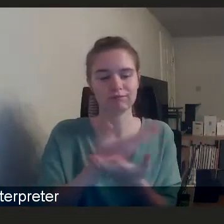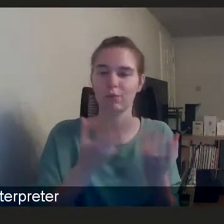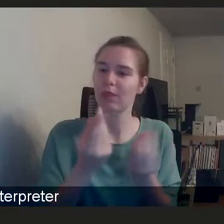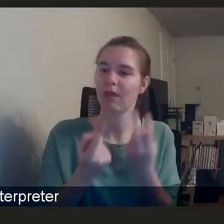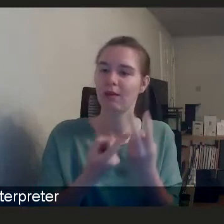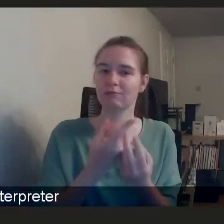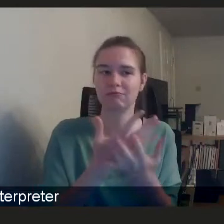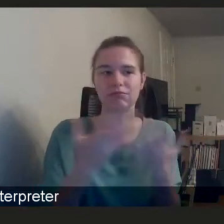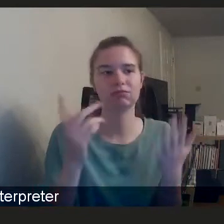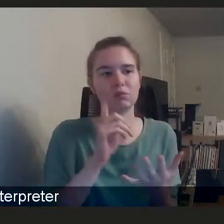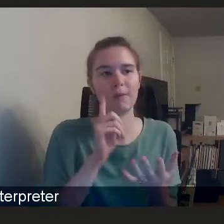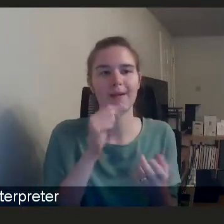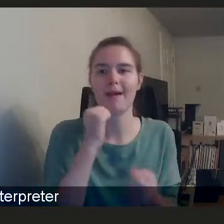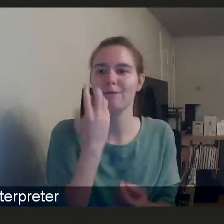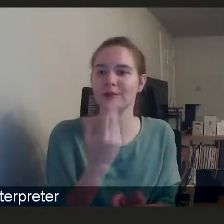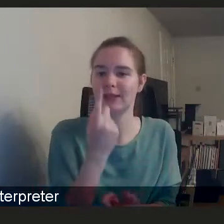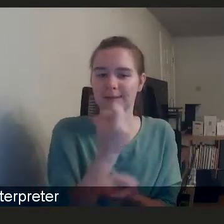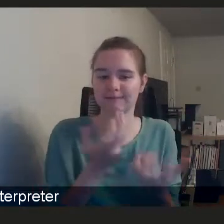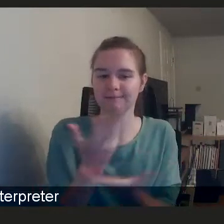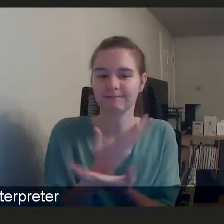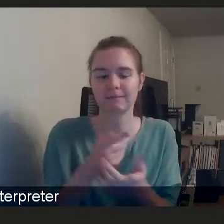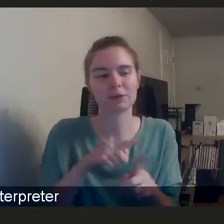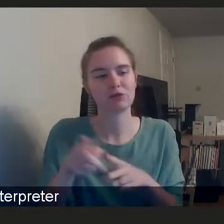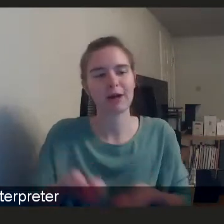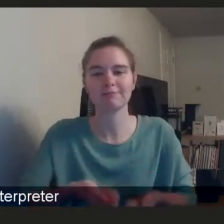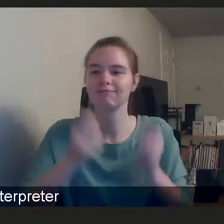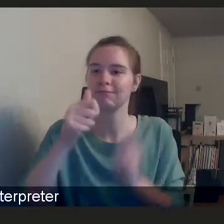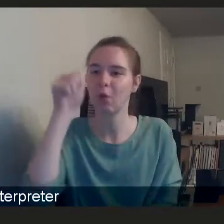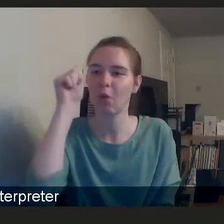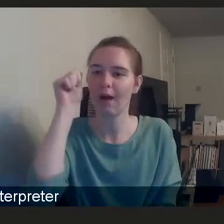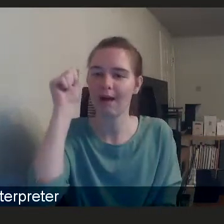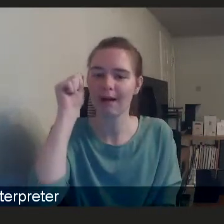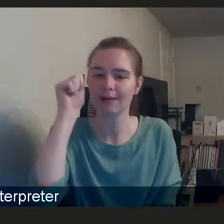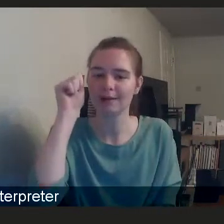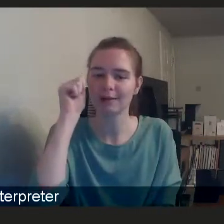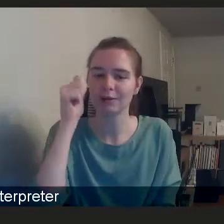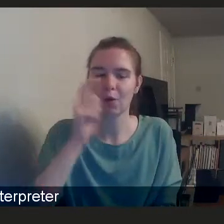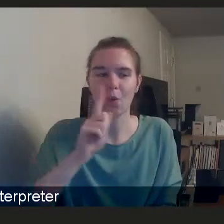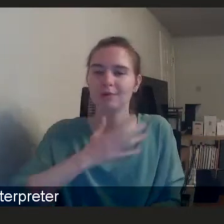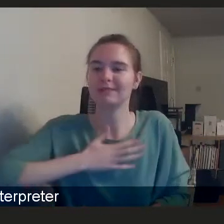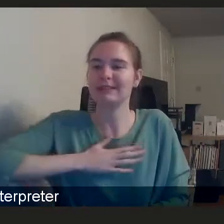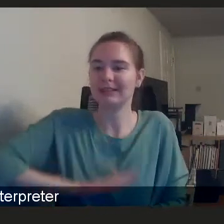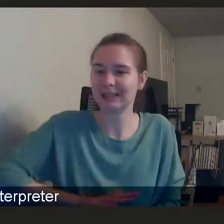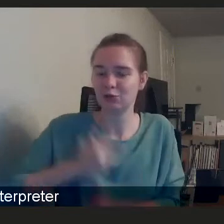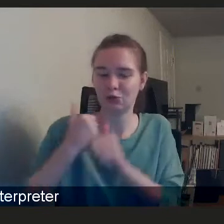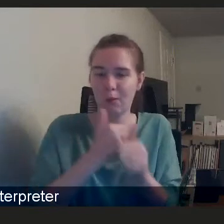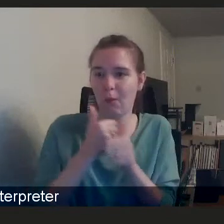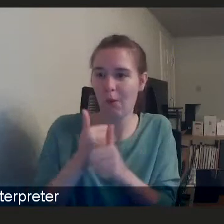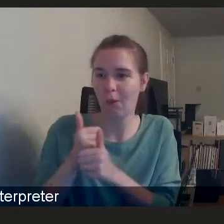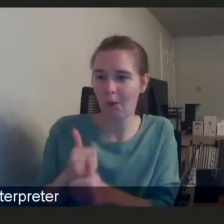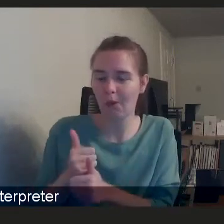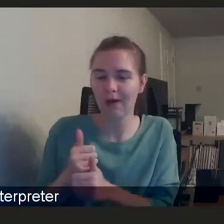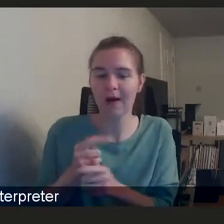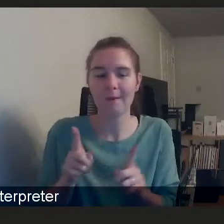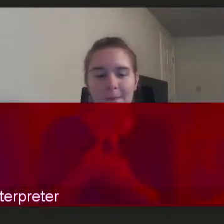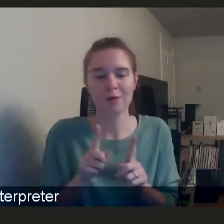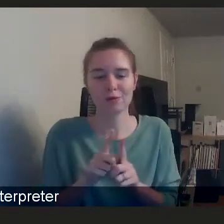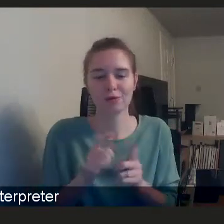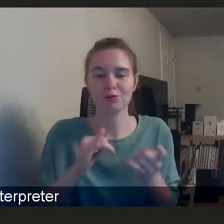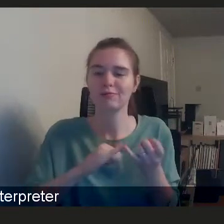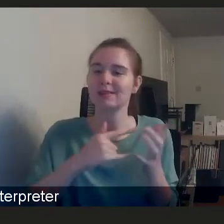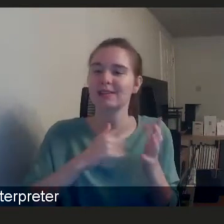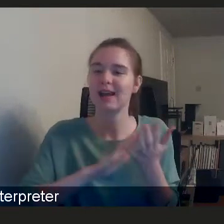to raise awareness within the mainstream of what is required. But actually what Sahelia offers